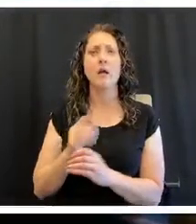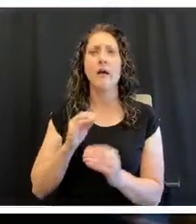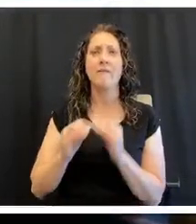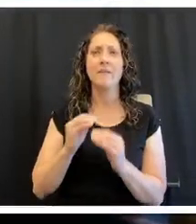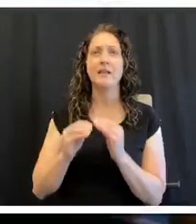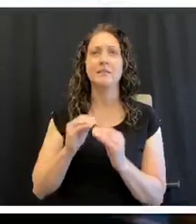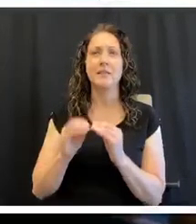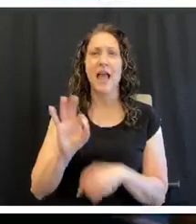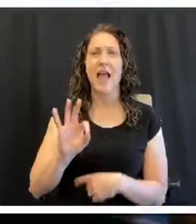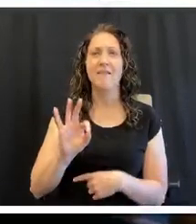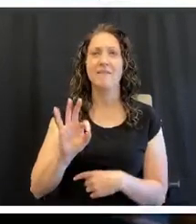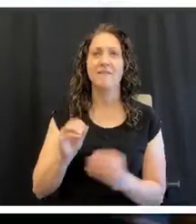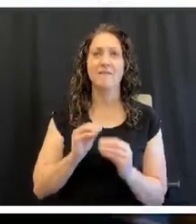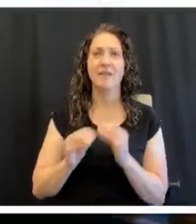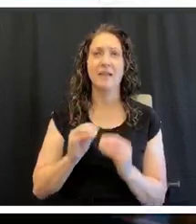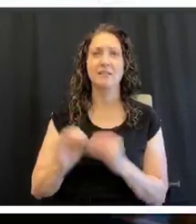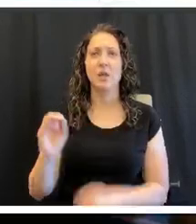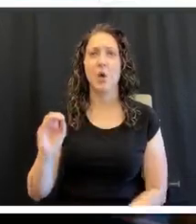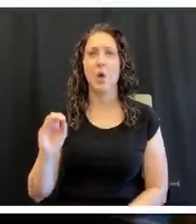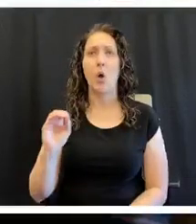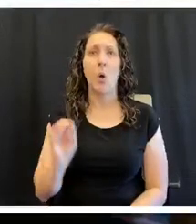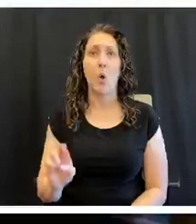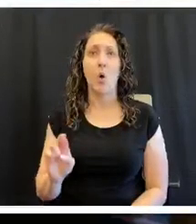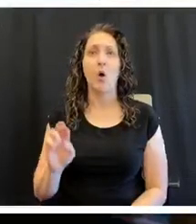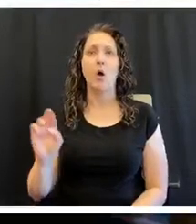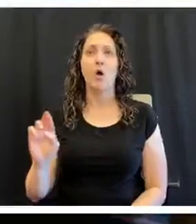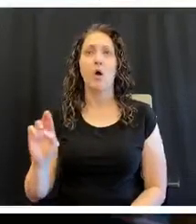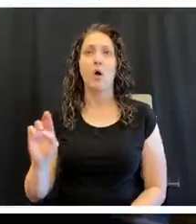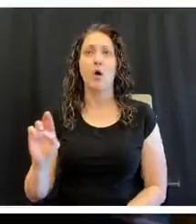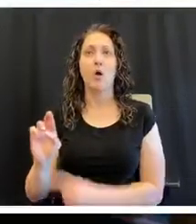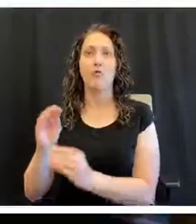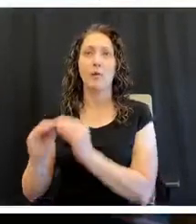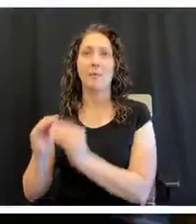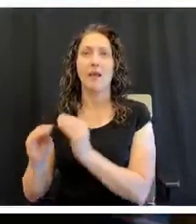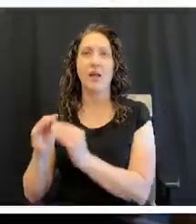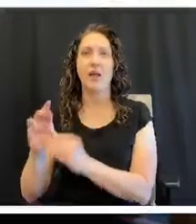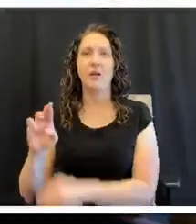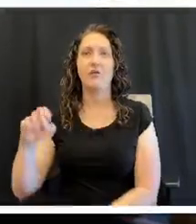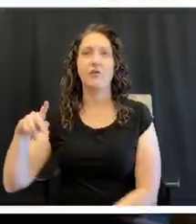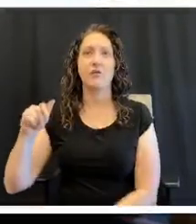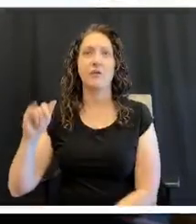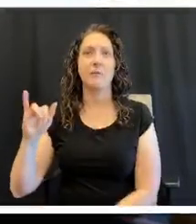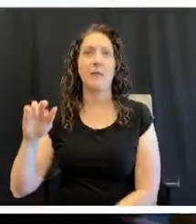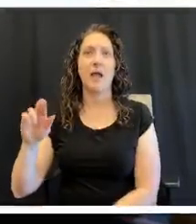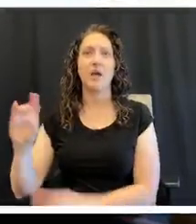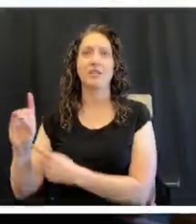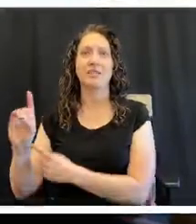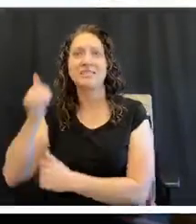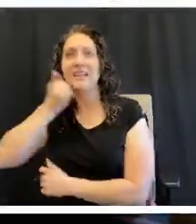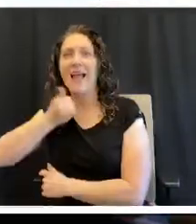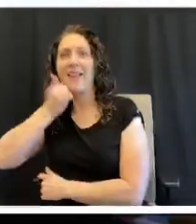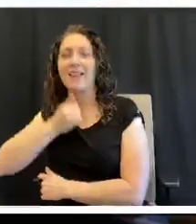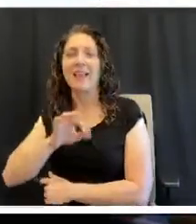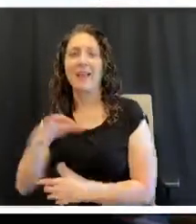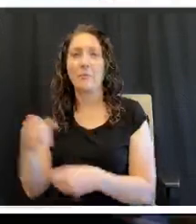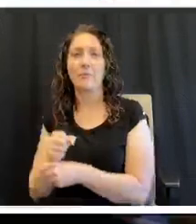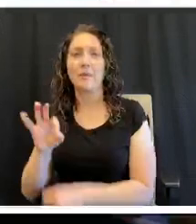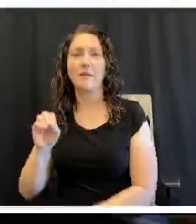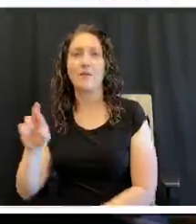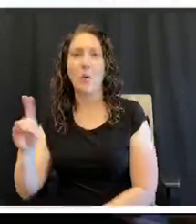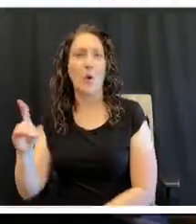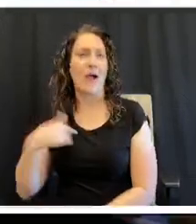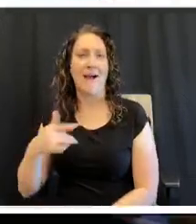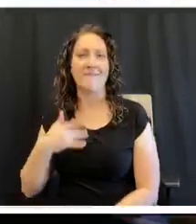daily. You know, the cars. As get old, as the car gets old and goes out of warranty, everything starts to fall